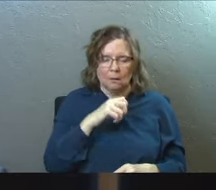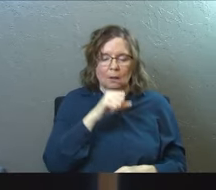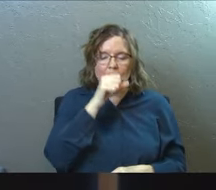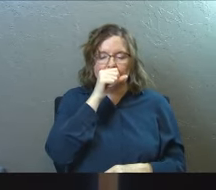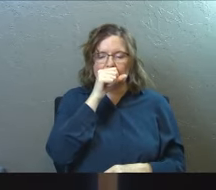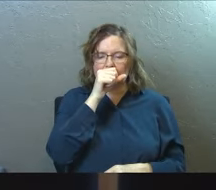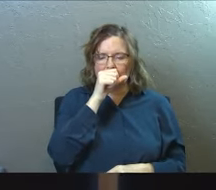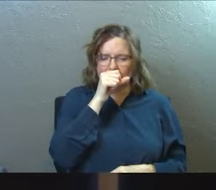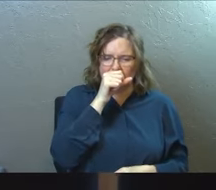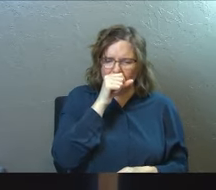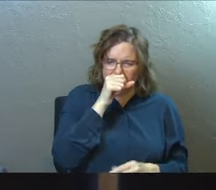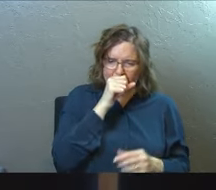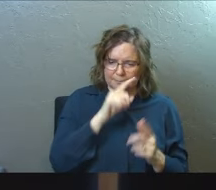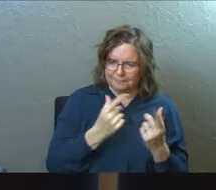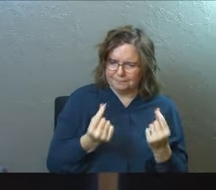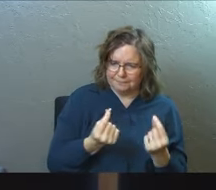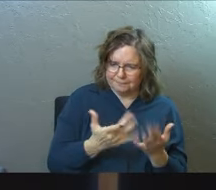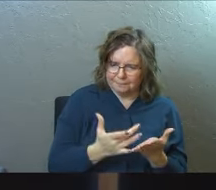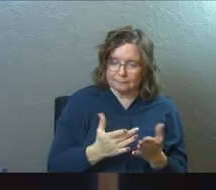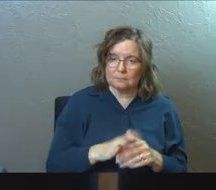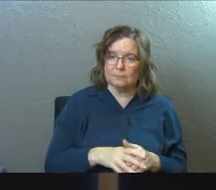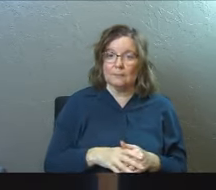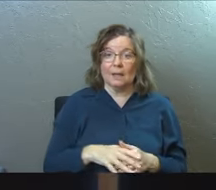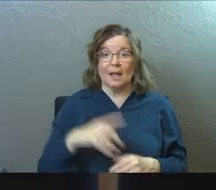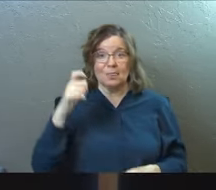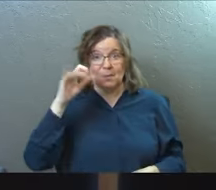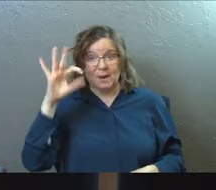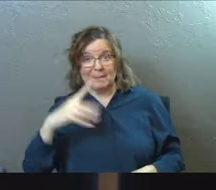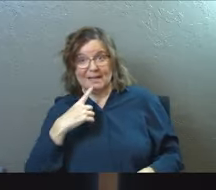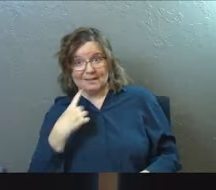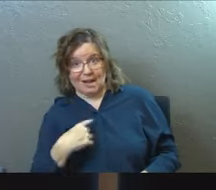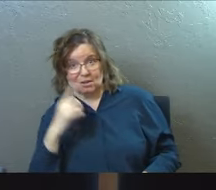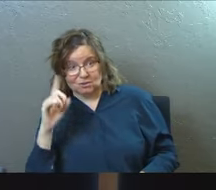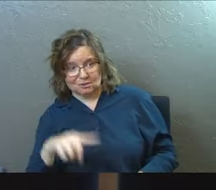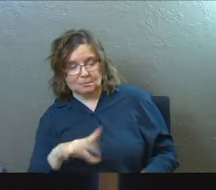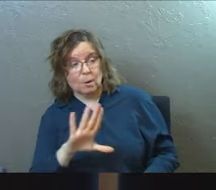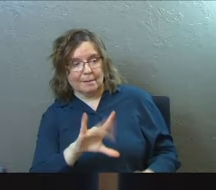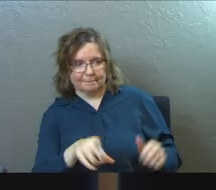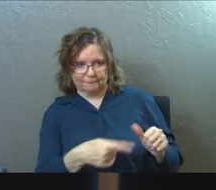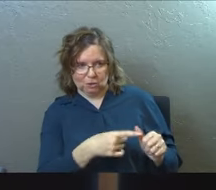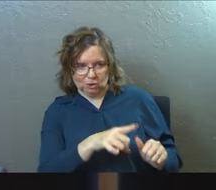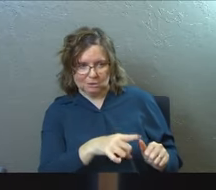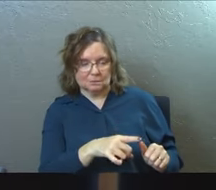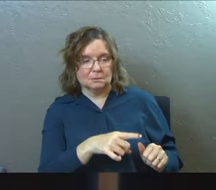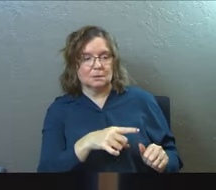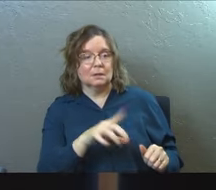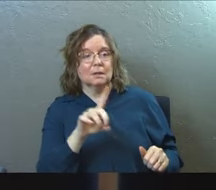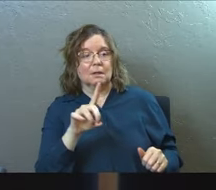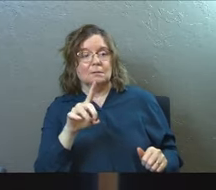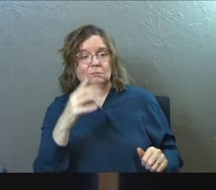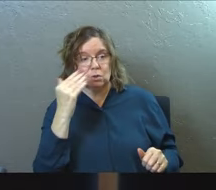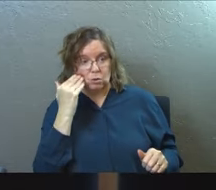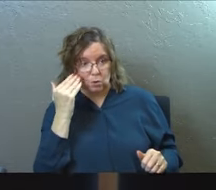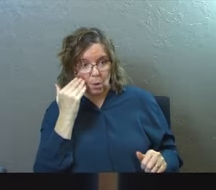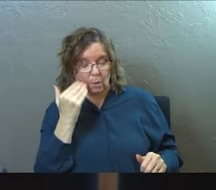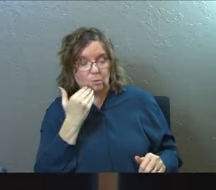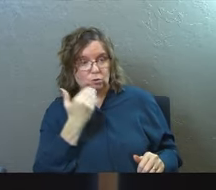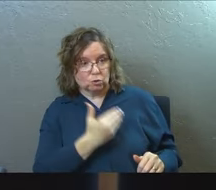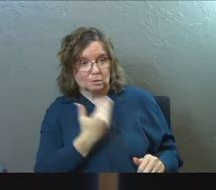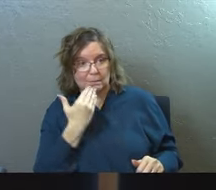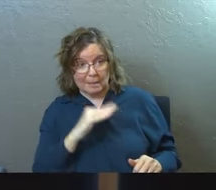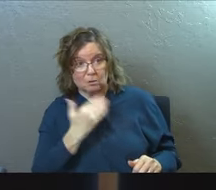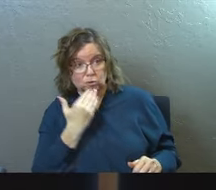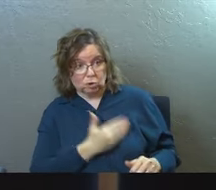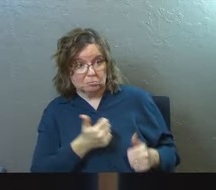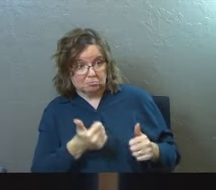And she's like, what do I do with that? And the wise pastor answered her. He's like, well, first off, discernment is a good thing, so keep discerning.